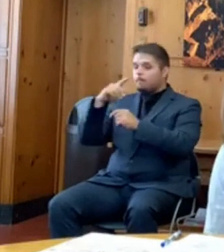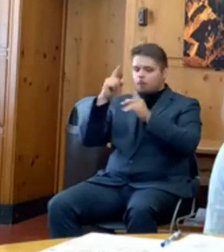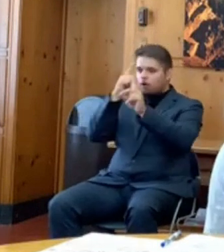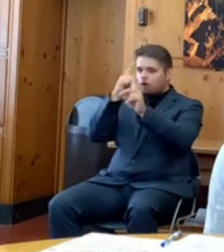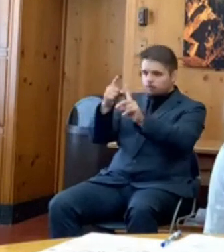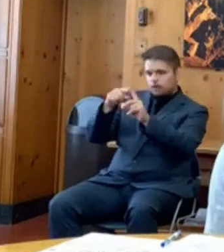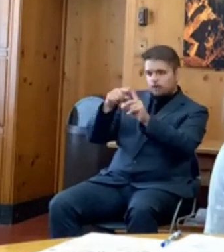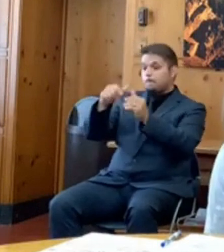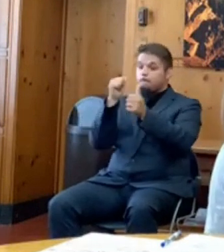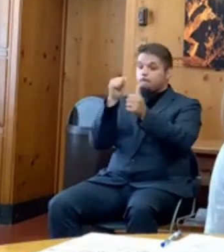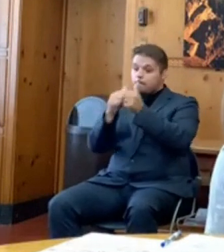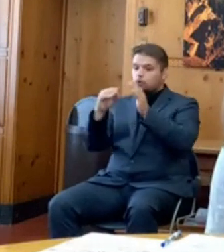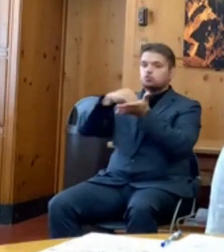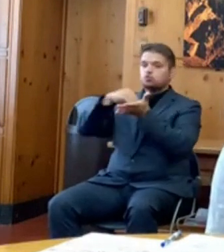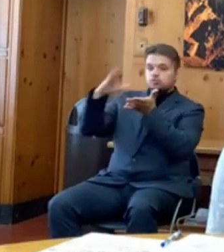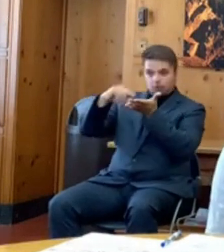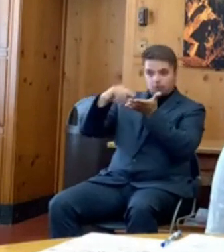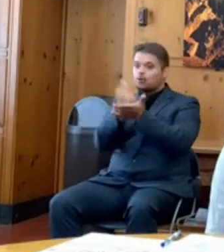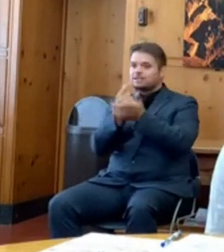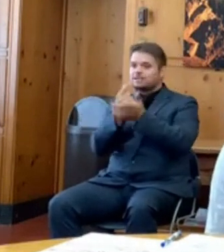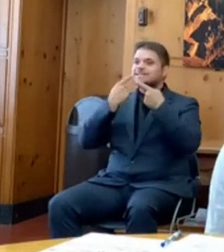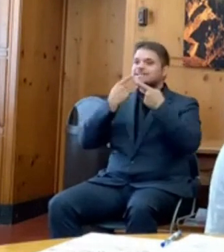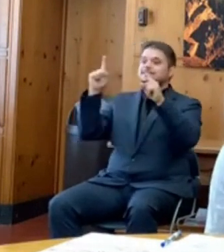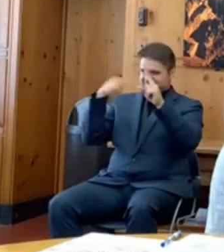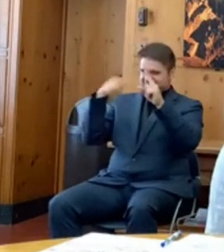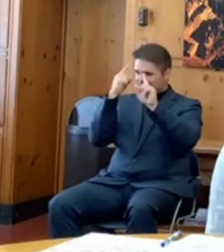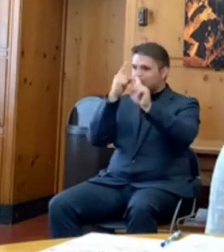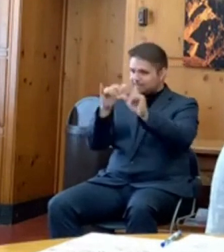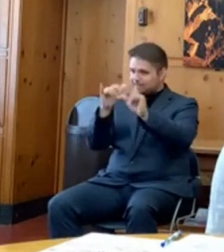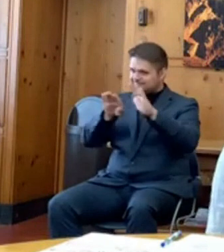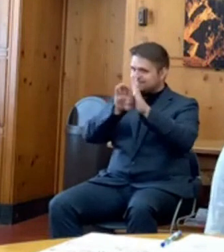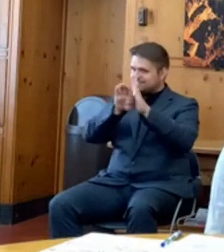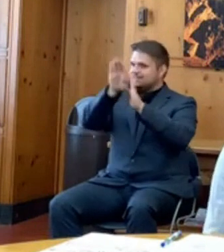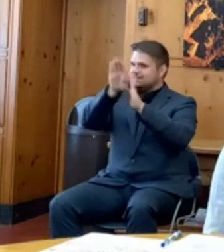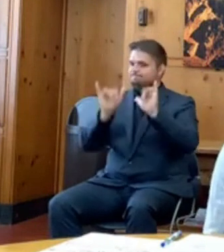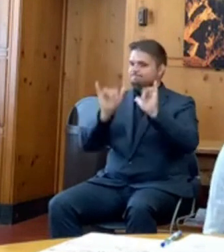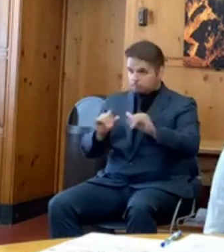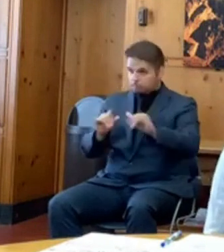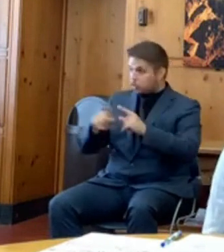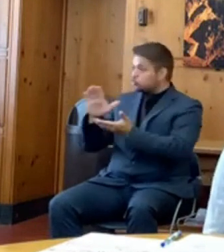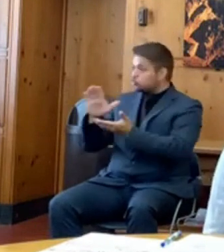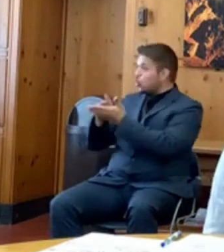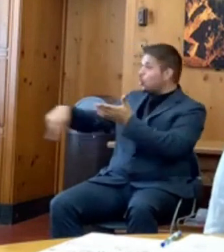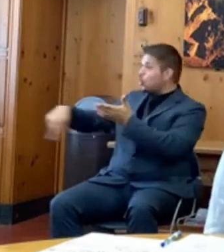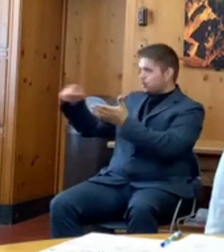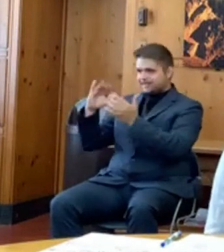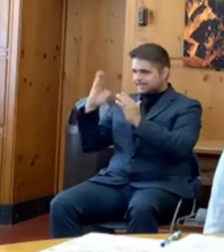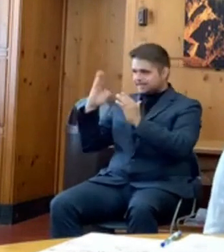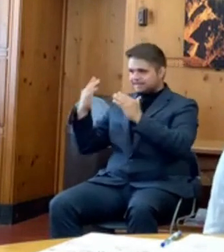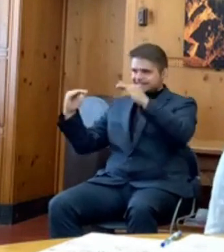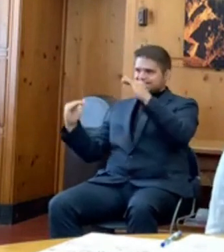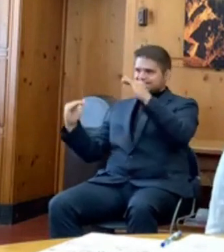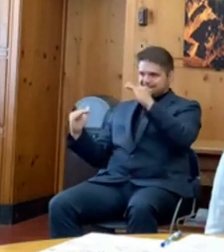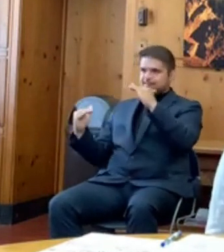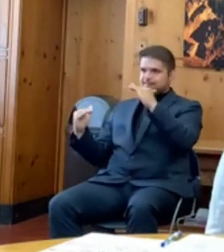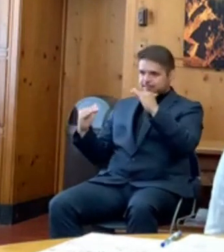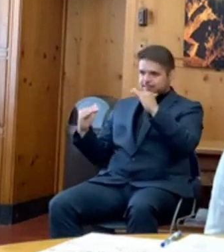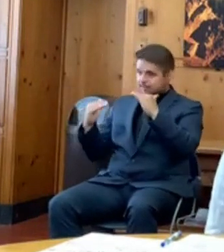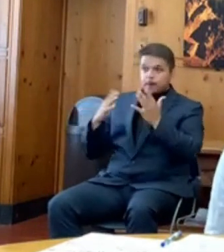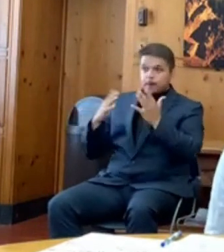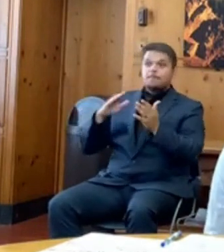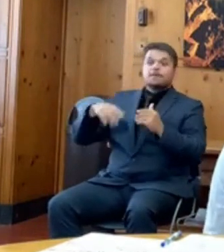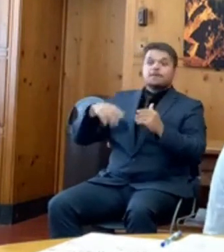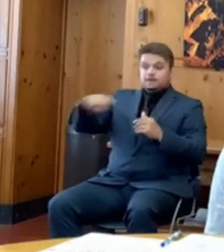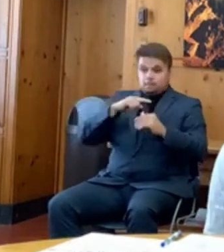School this fall, however, won't look like a normal school year. The public health crisis will require many